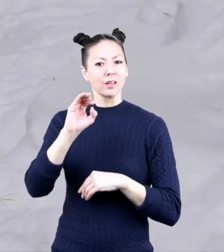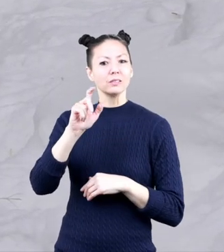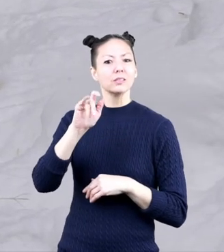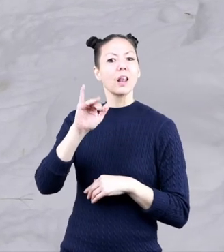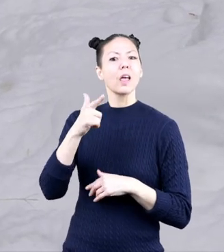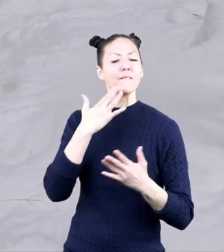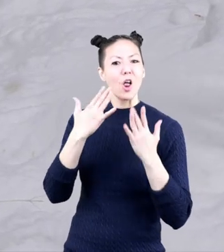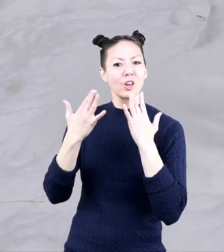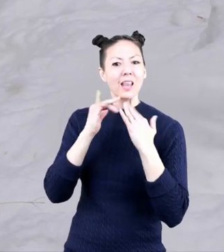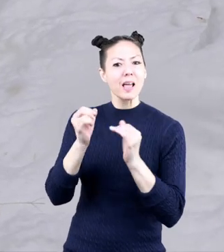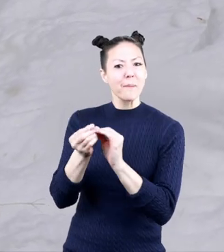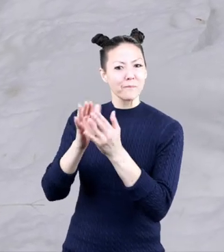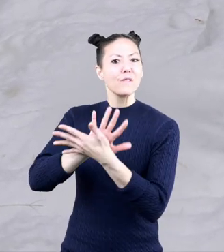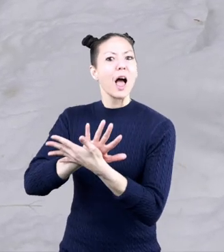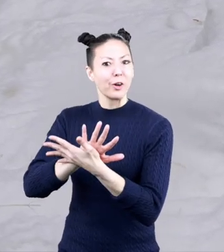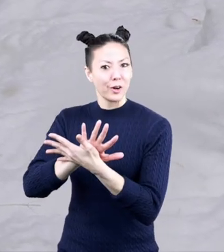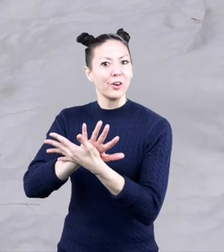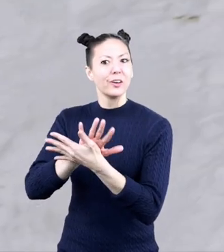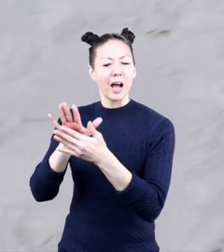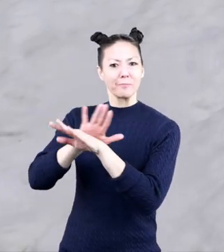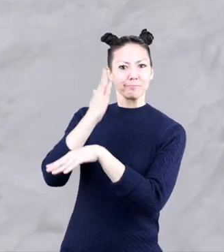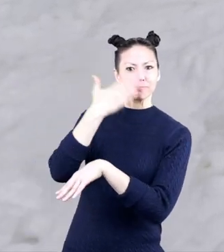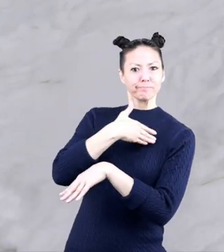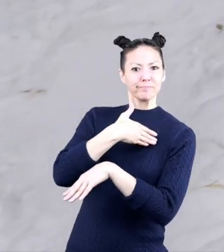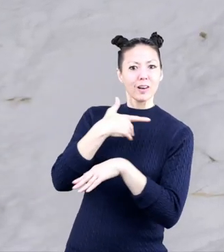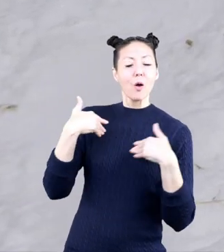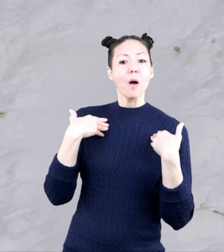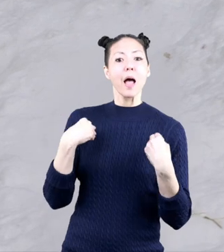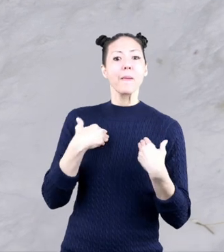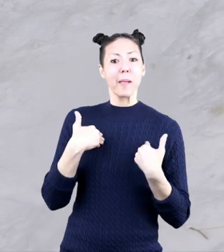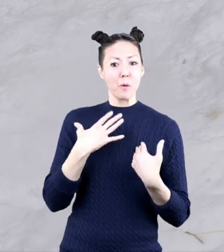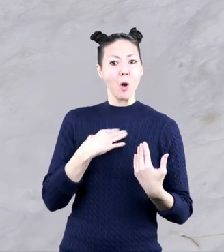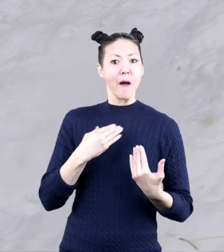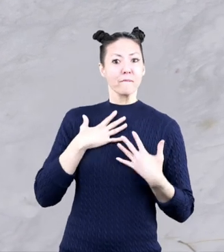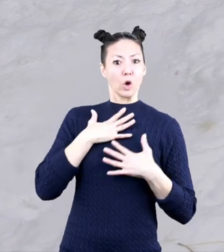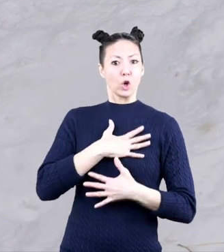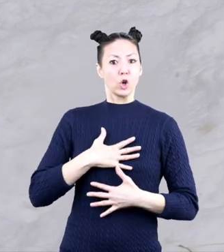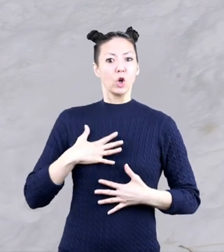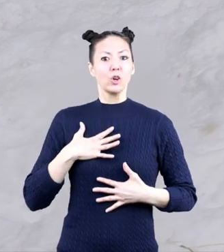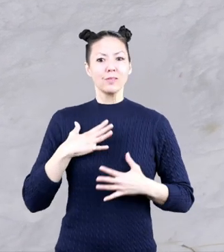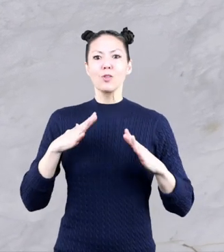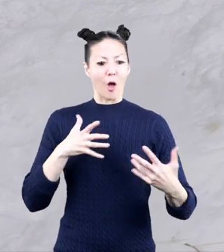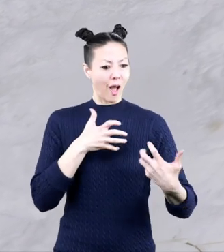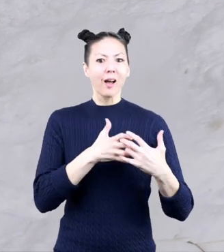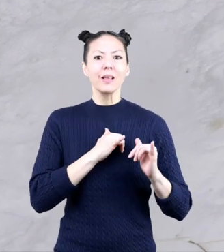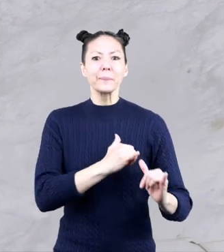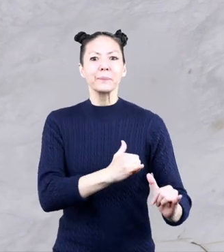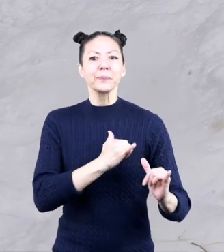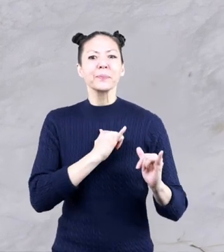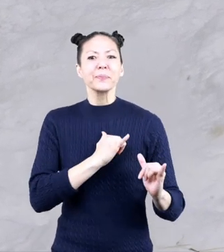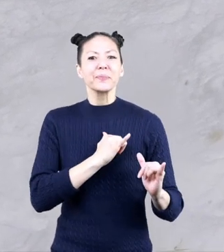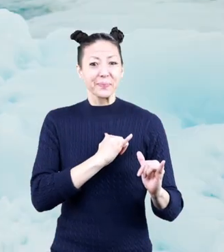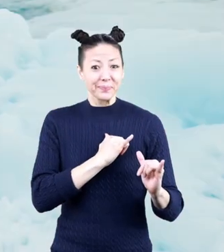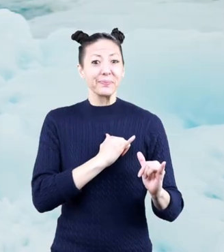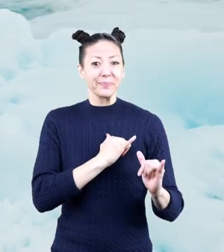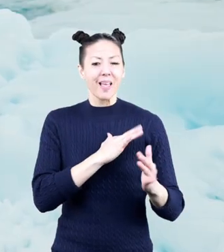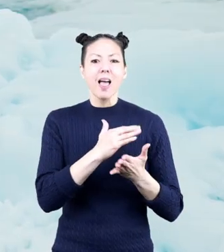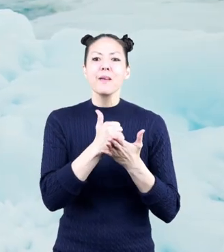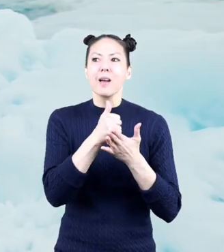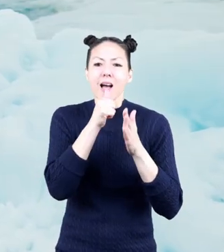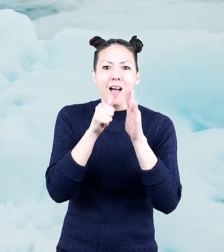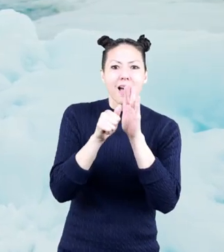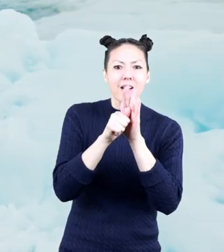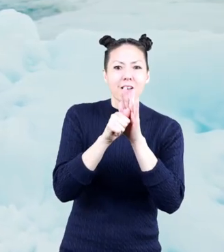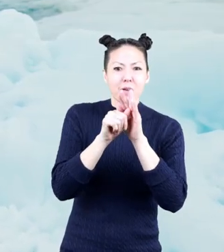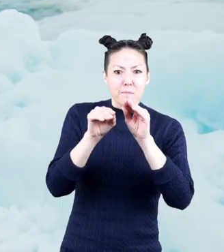concealing coloration as camouflage. Their white fur blends in with the white snow around them. It helps